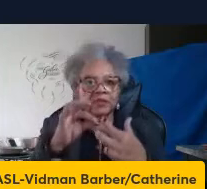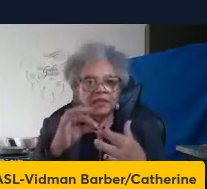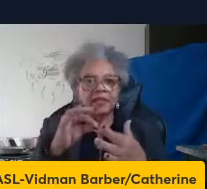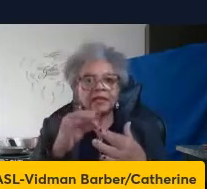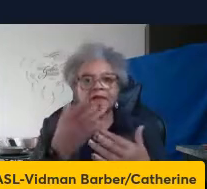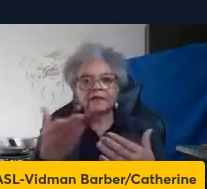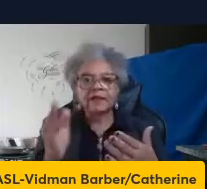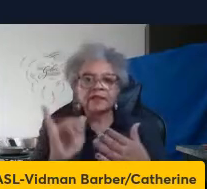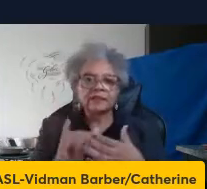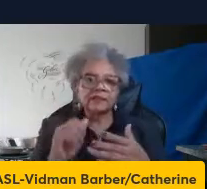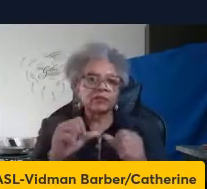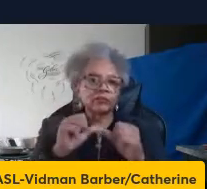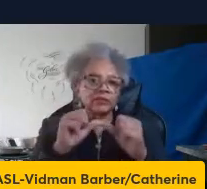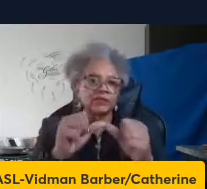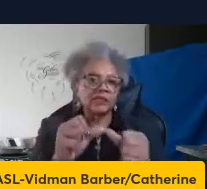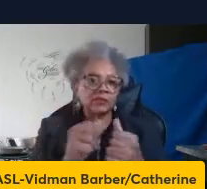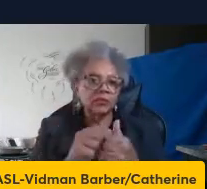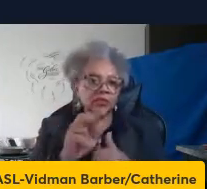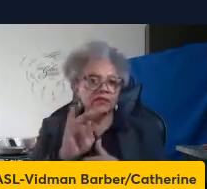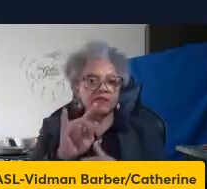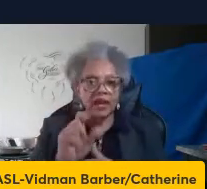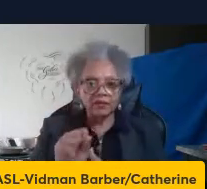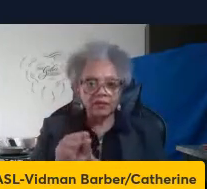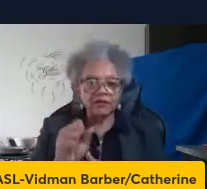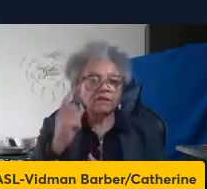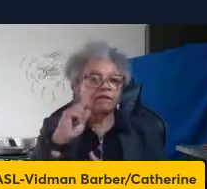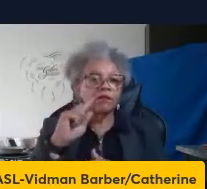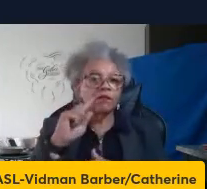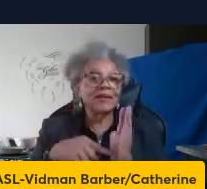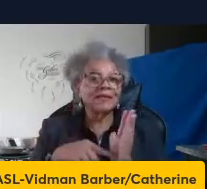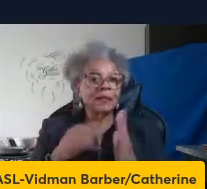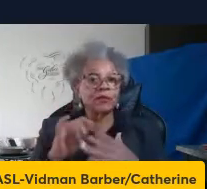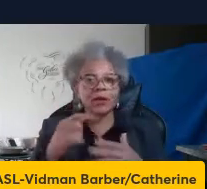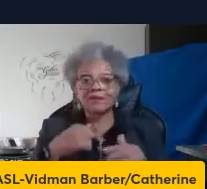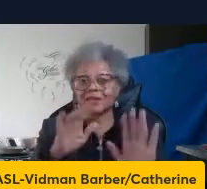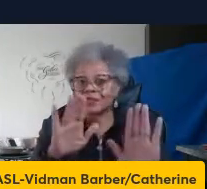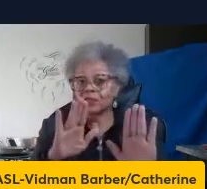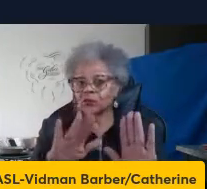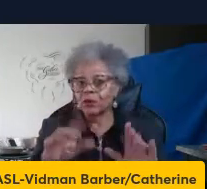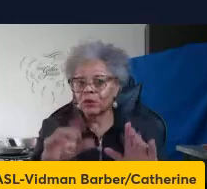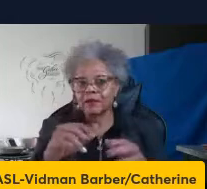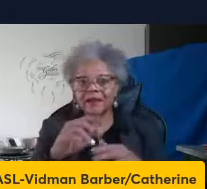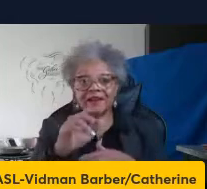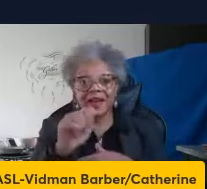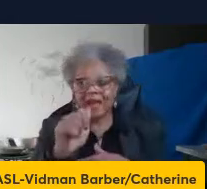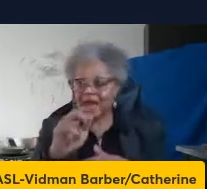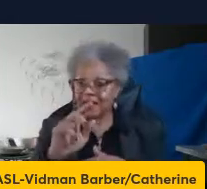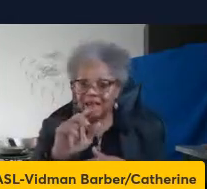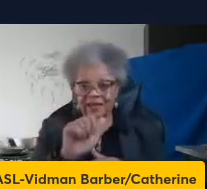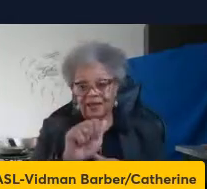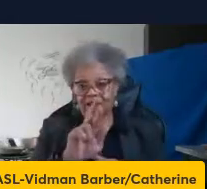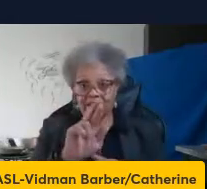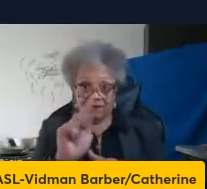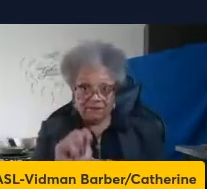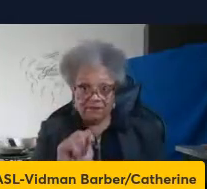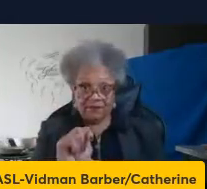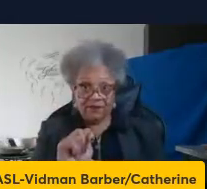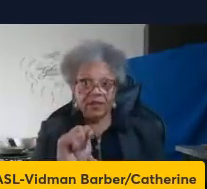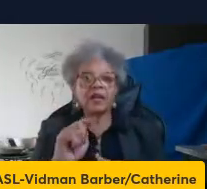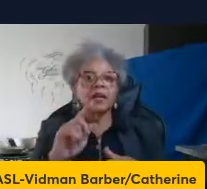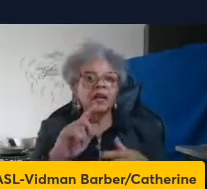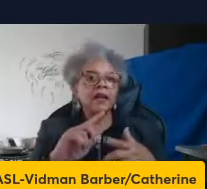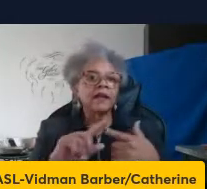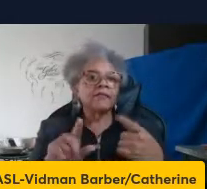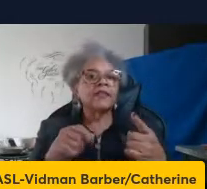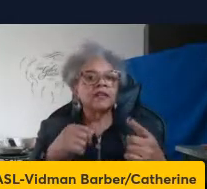them to persist with the virus. So, for instance, even though we have these great antiviral therapies, macrophages have found a way to